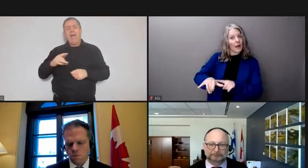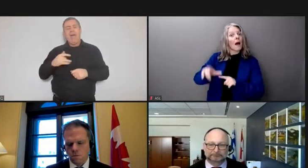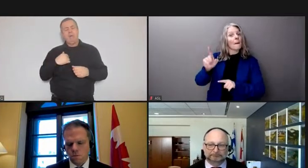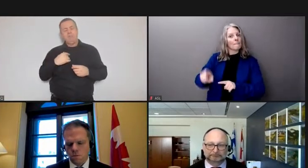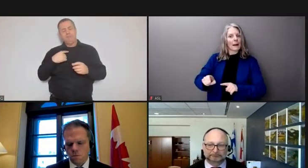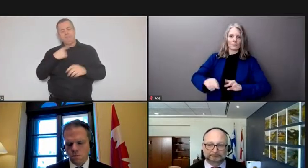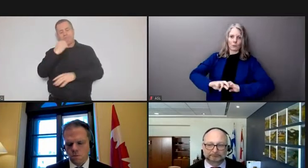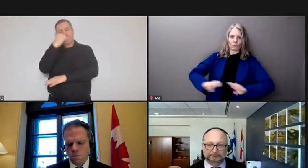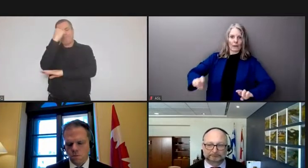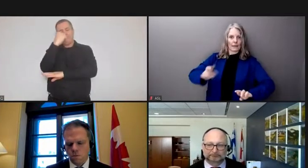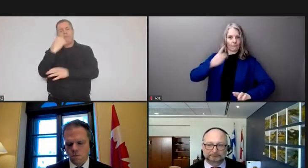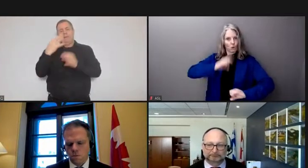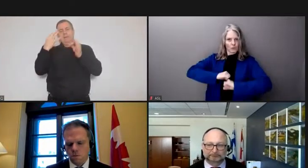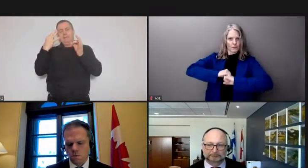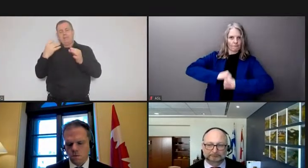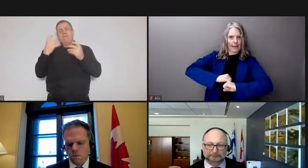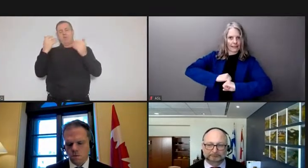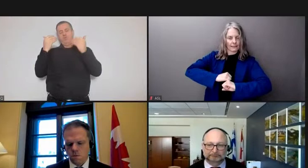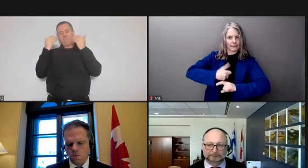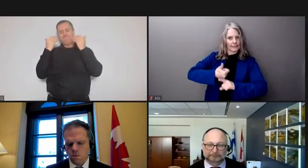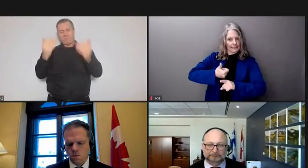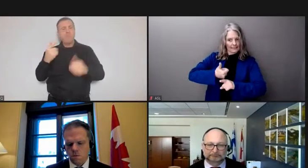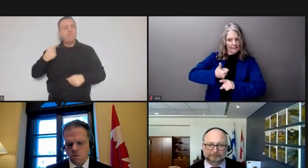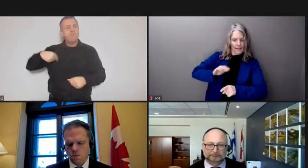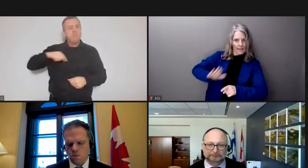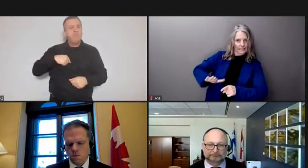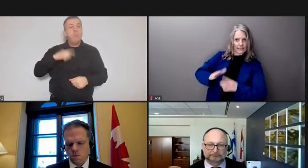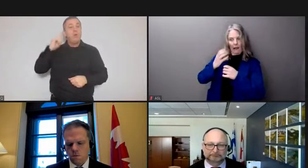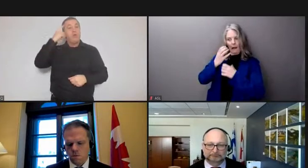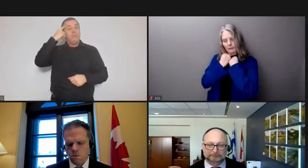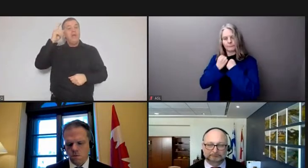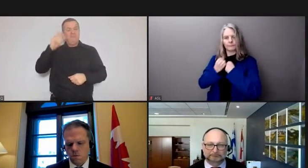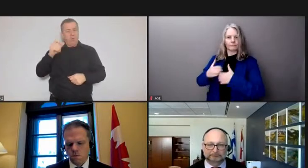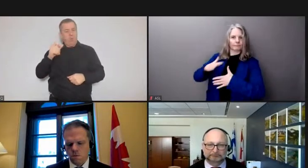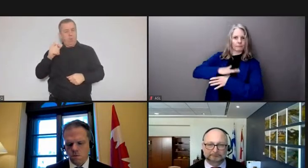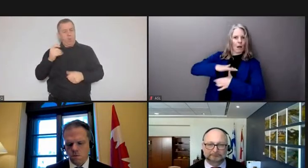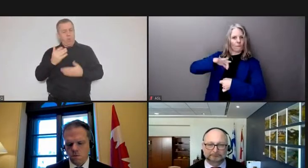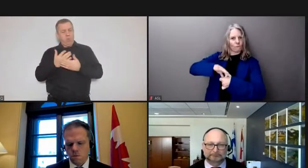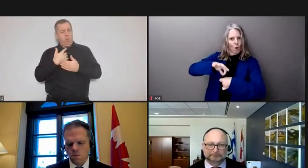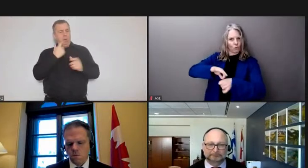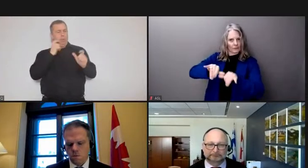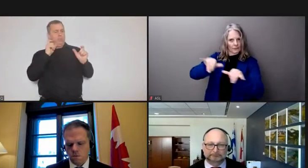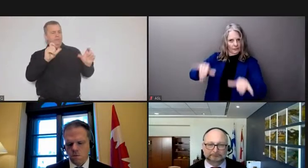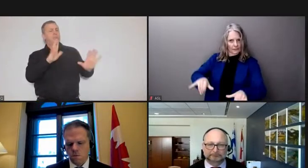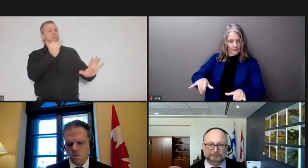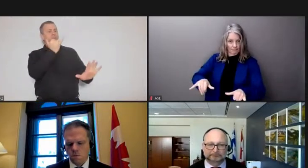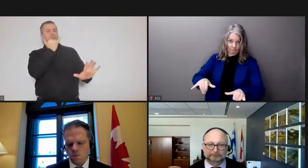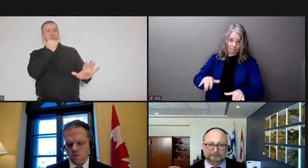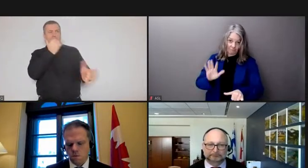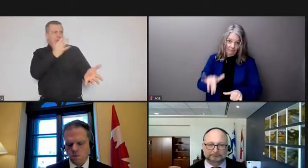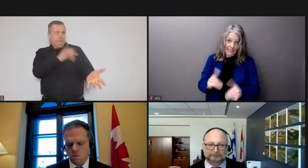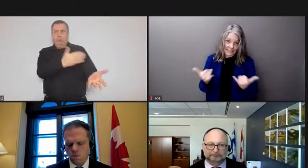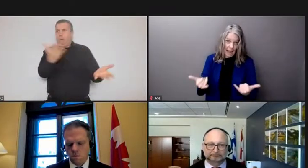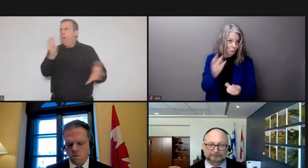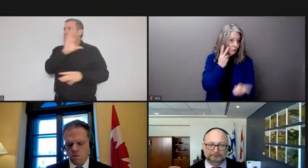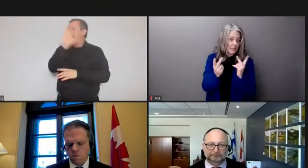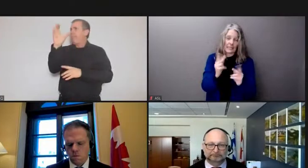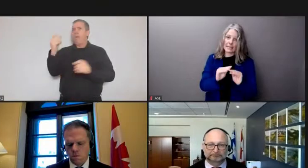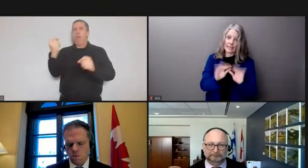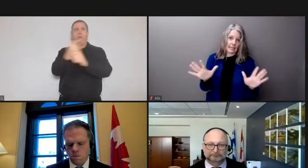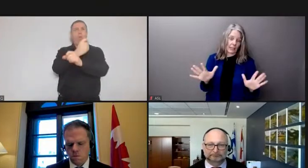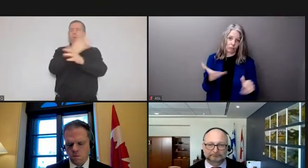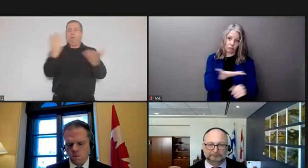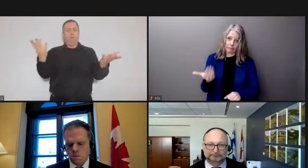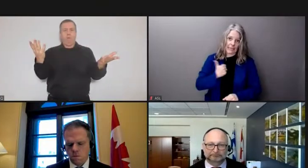itself and that is what is happening in Canada right now that is what happened with